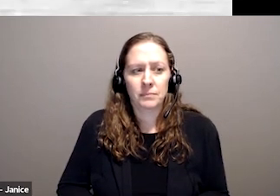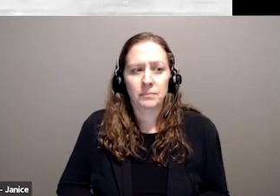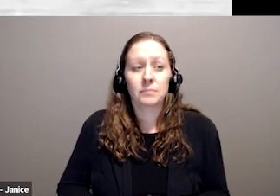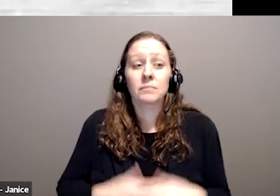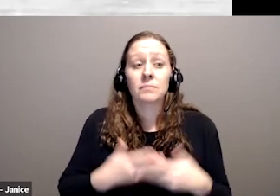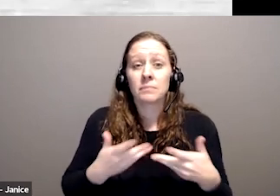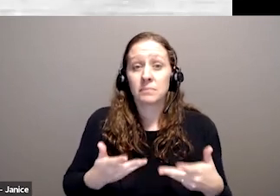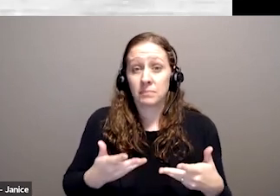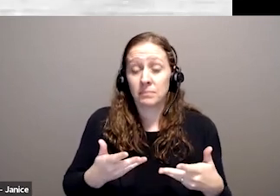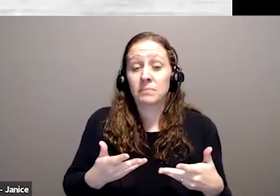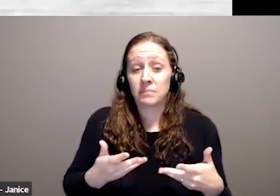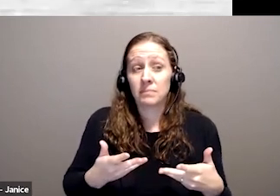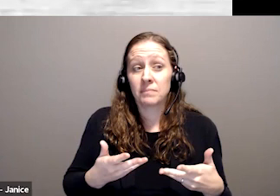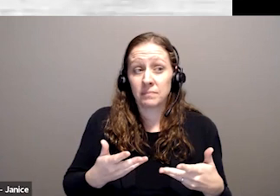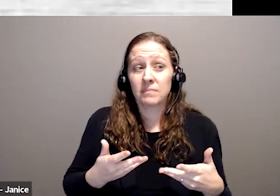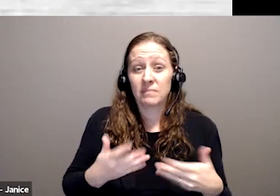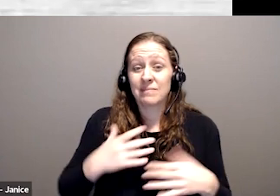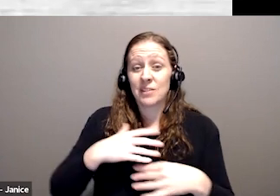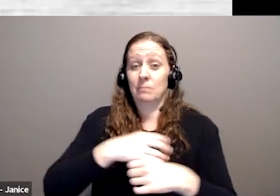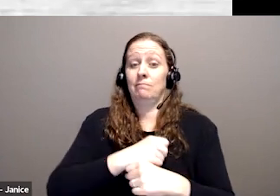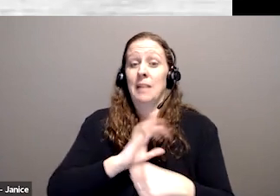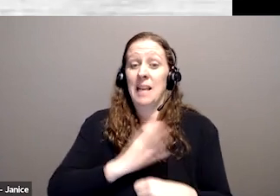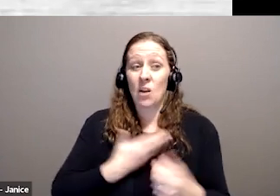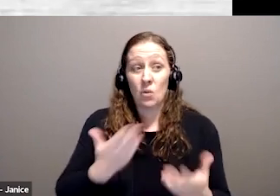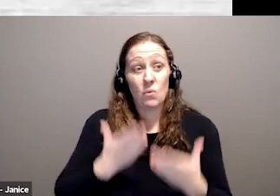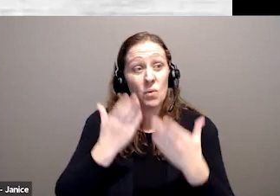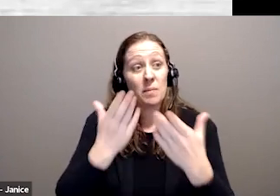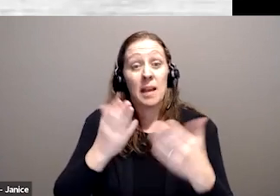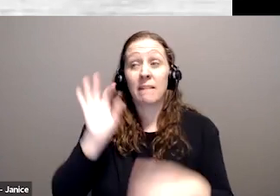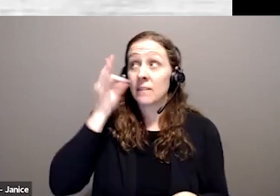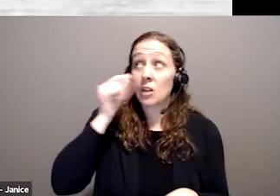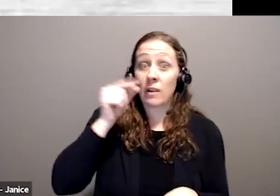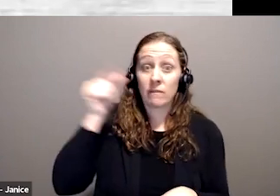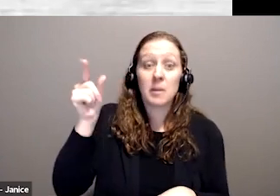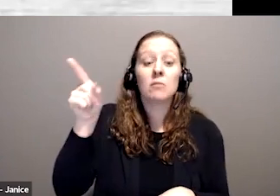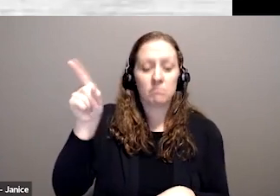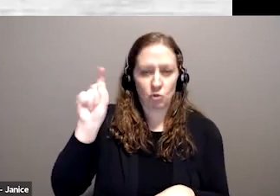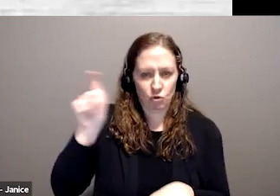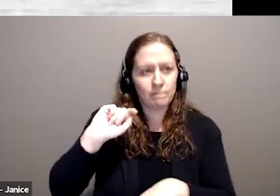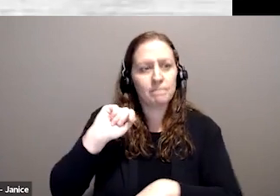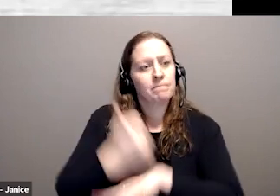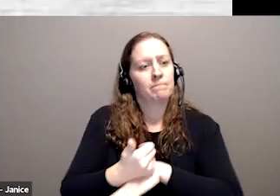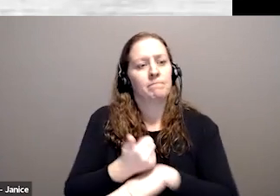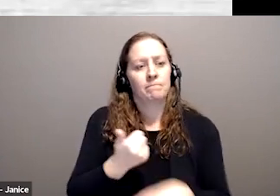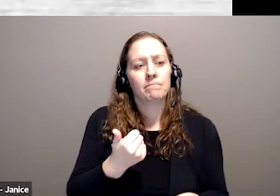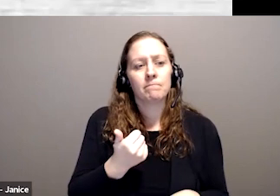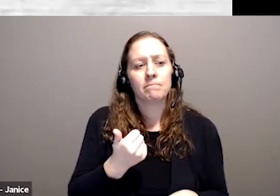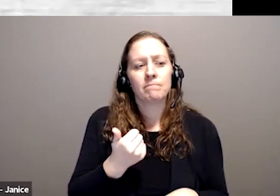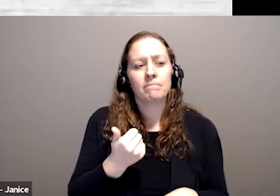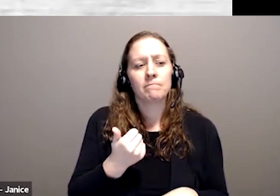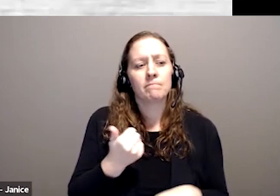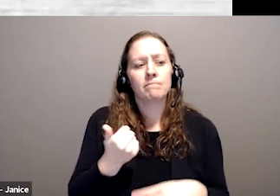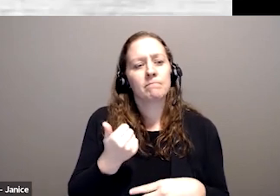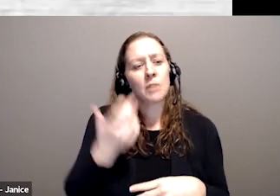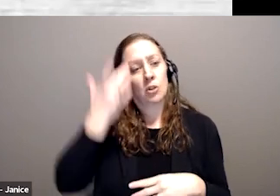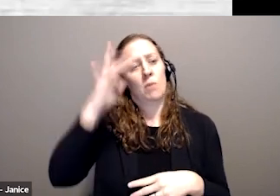So, in short, our recommendation is that the federal government should implement a smart hybrid model incorporating